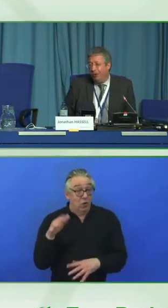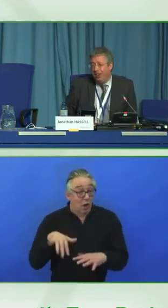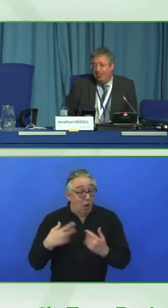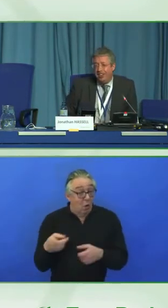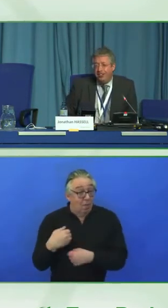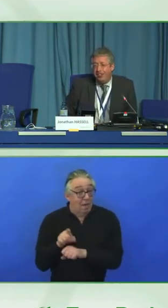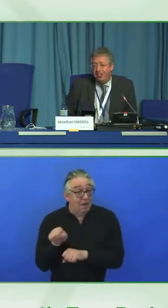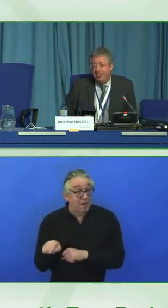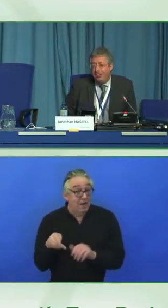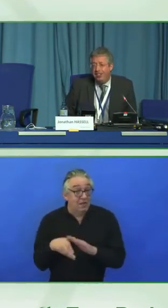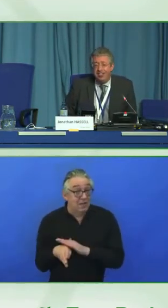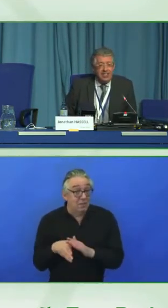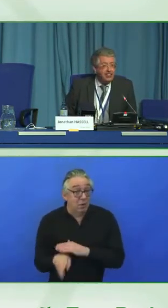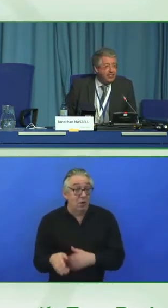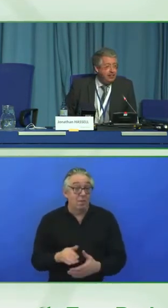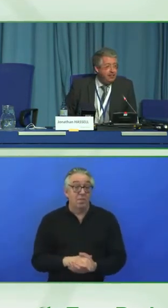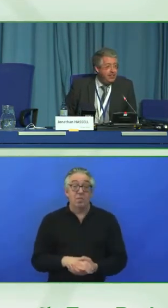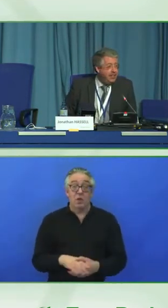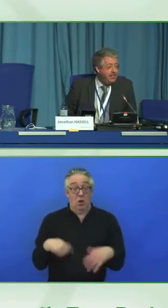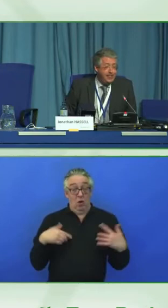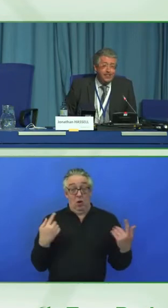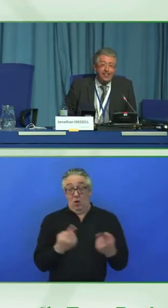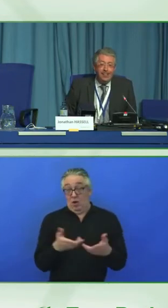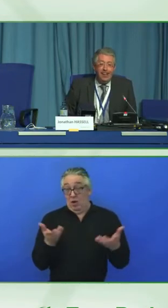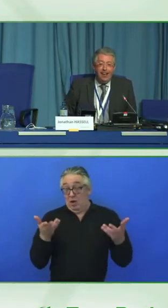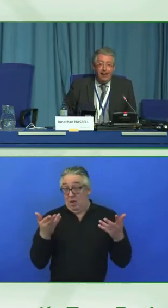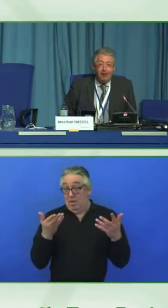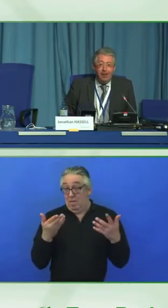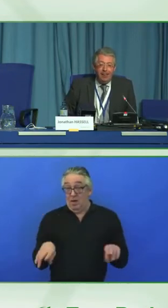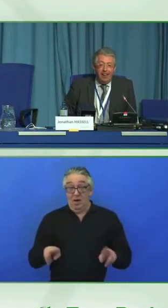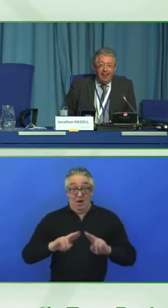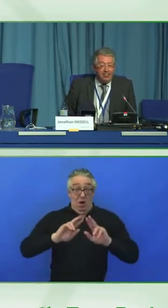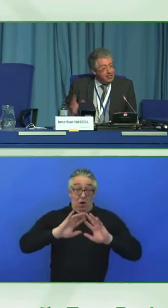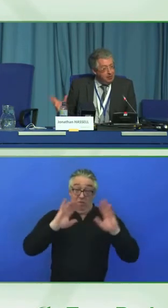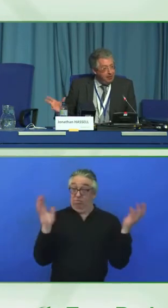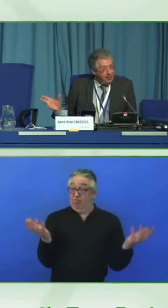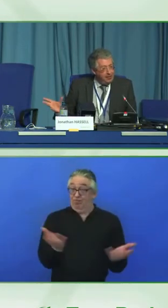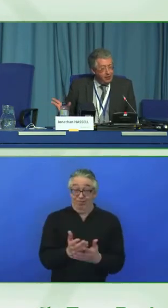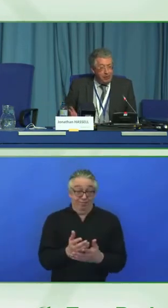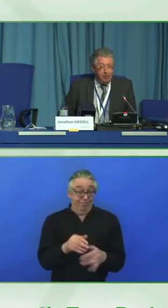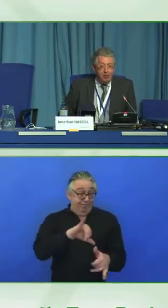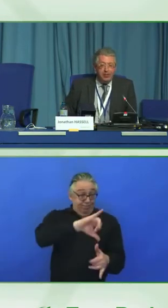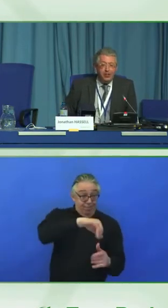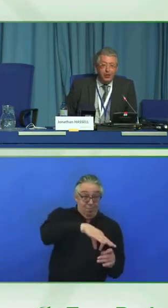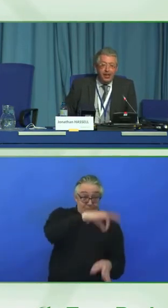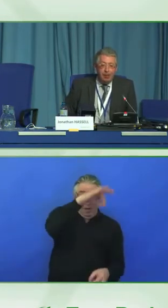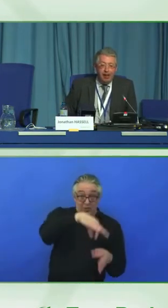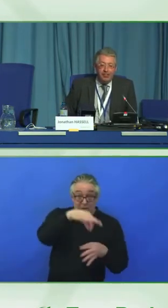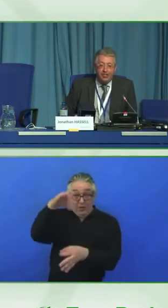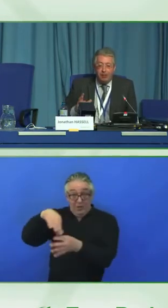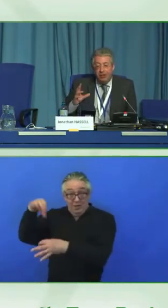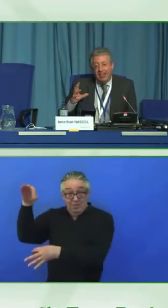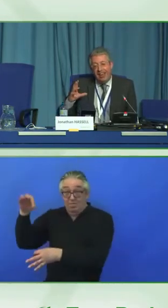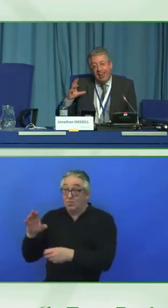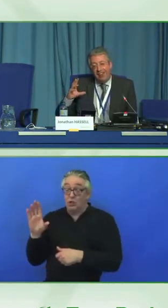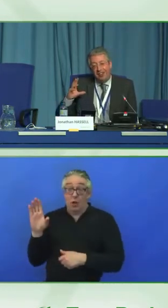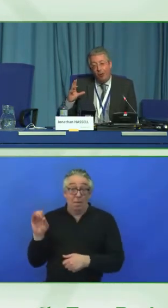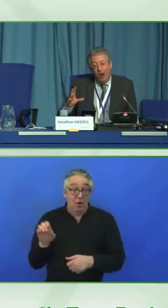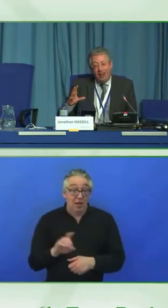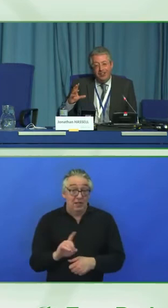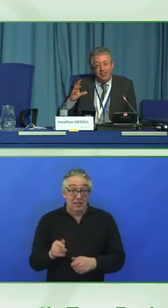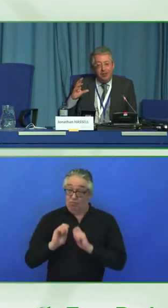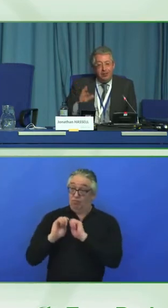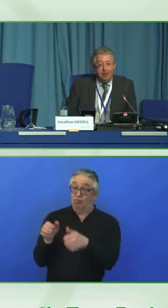benchmarking organizations in this internationally for years. Some of the things that people have been talking about, so we're looking